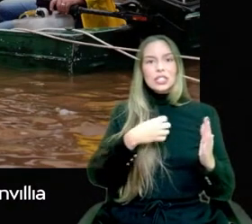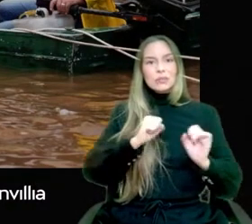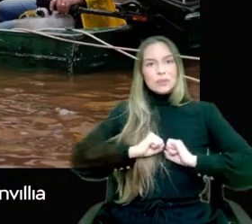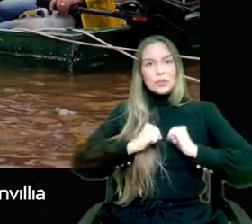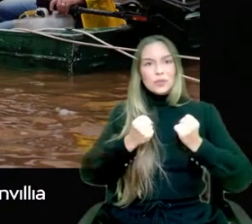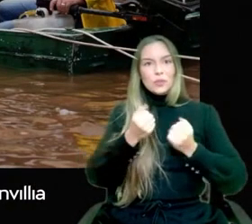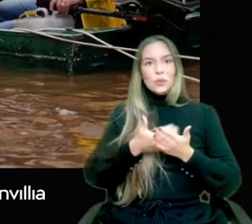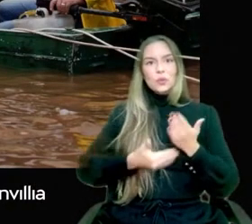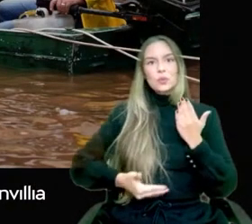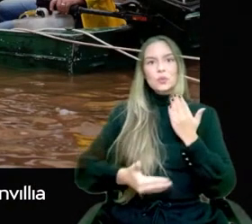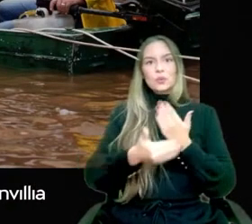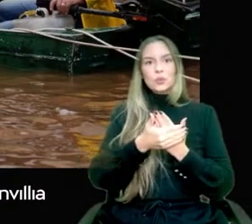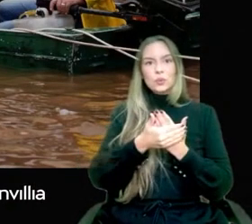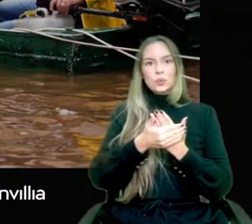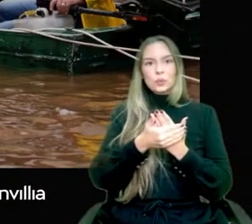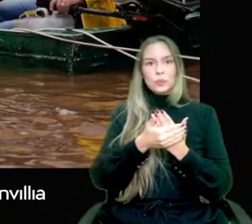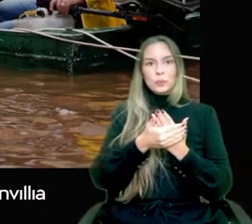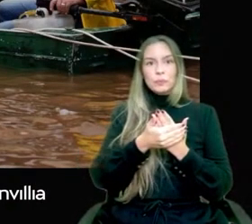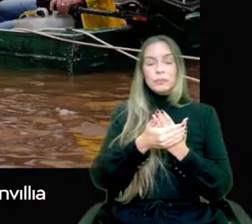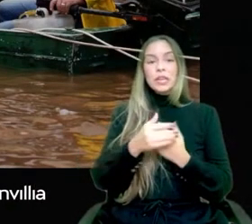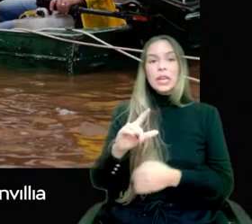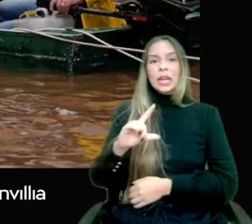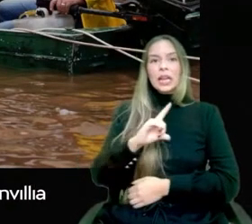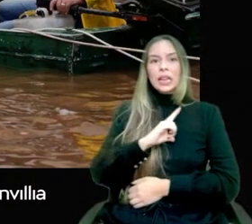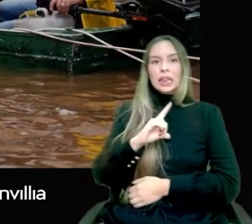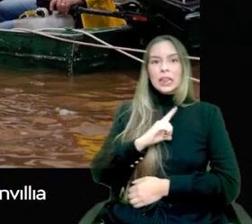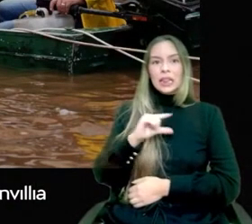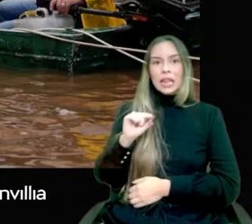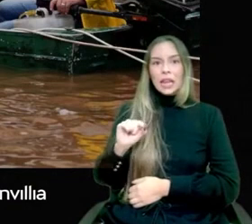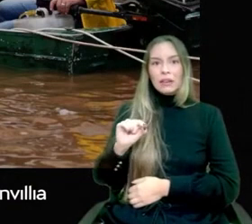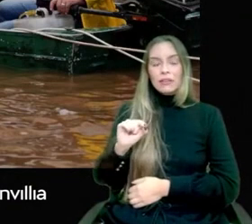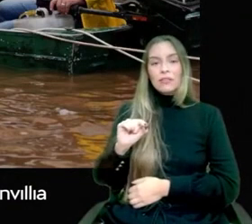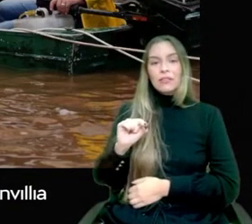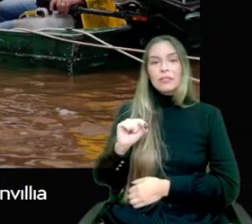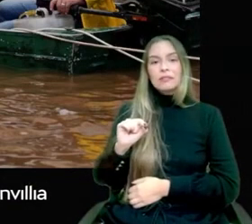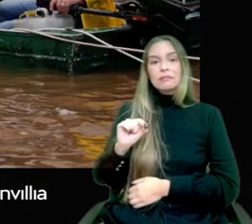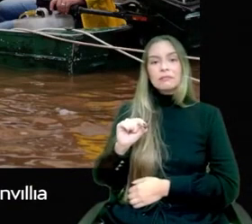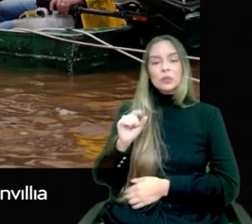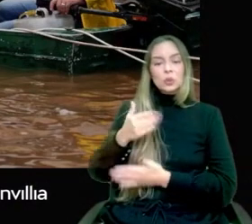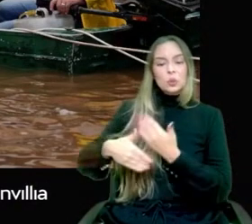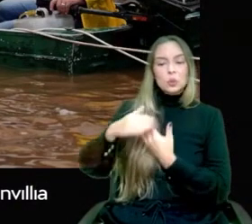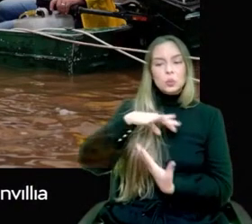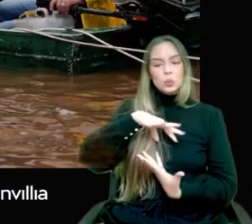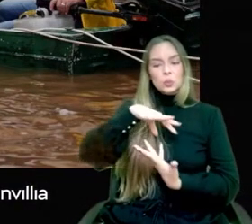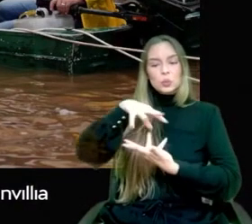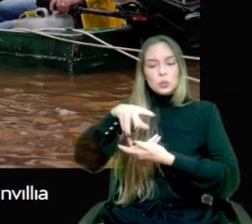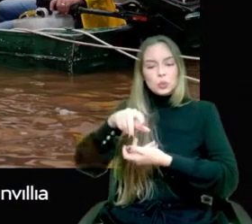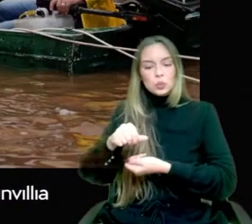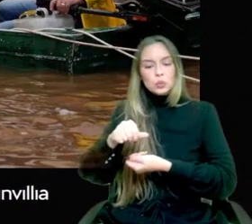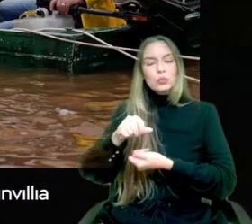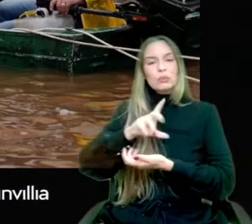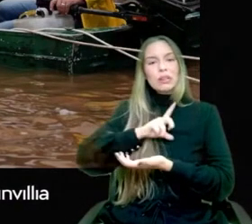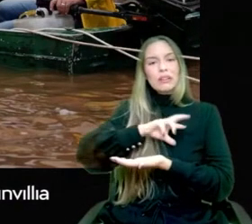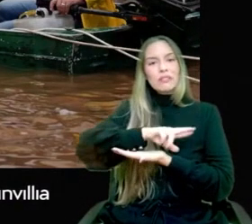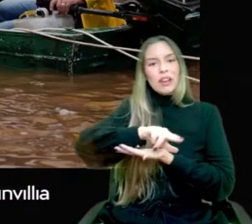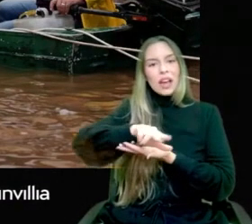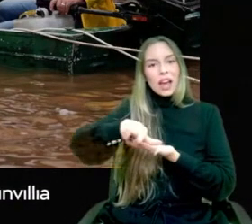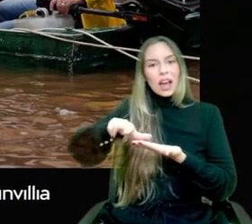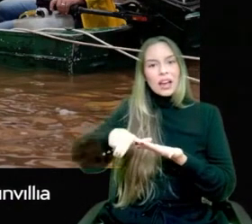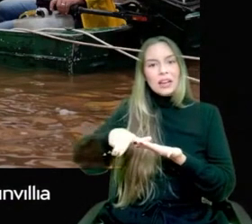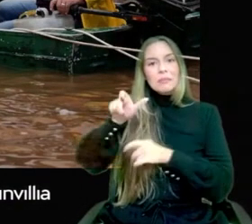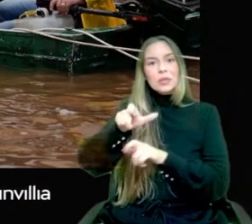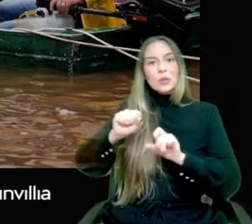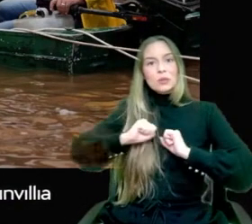in the whole country, and from all over the globe, many have mobilized to help